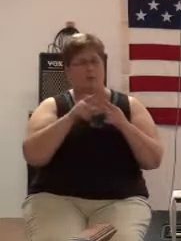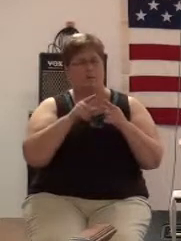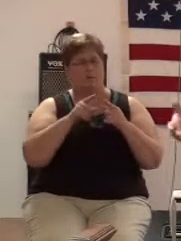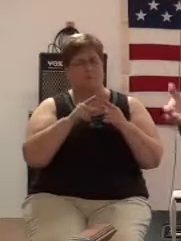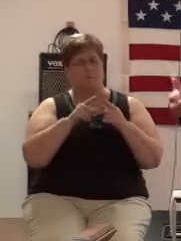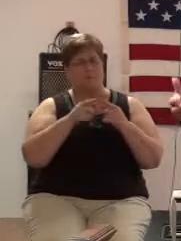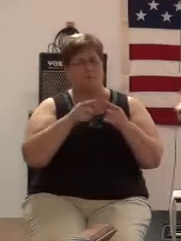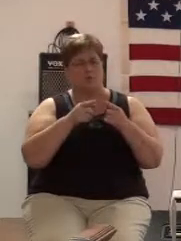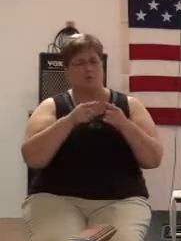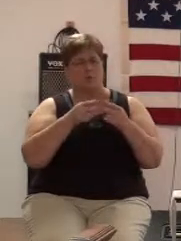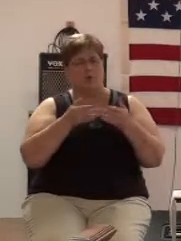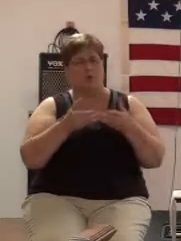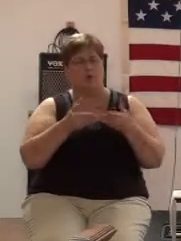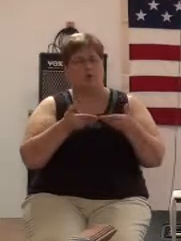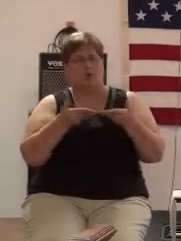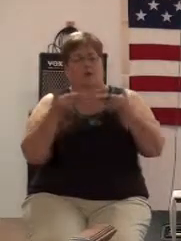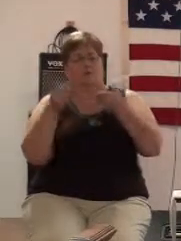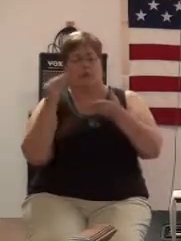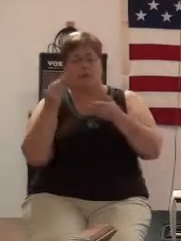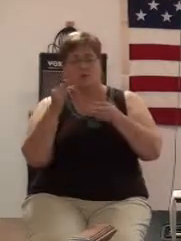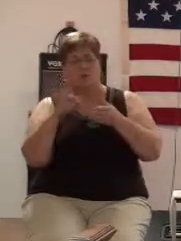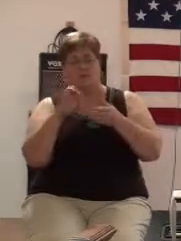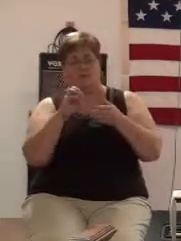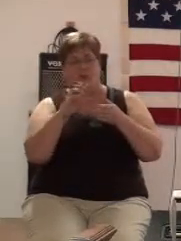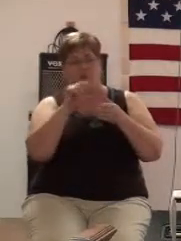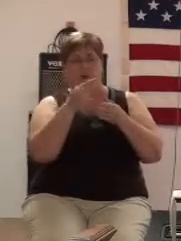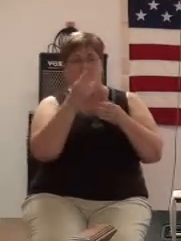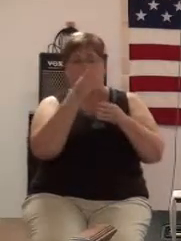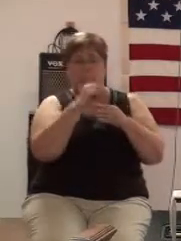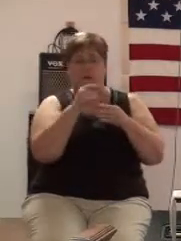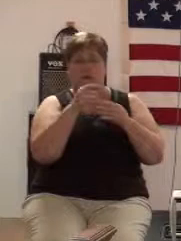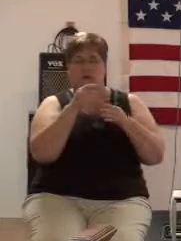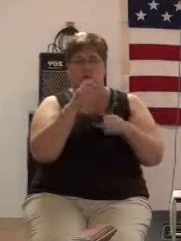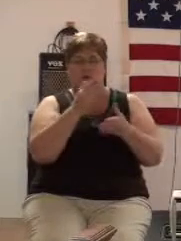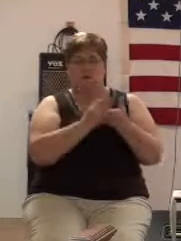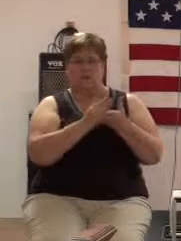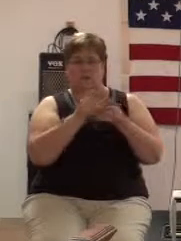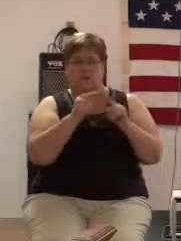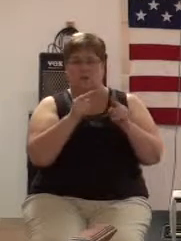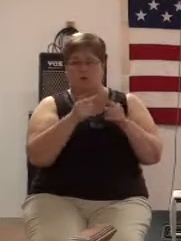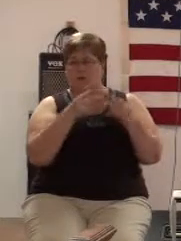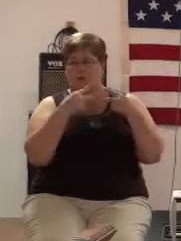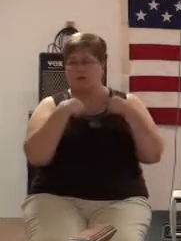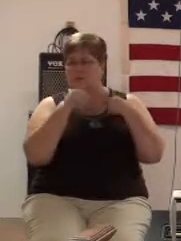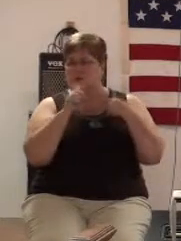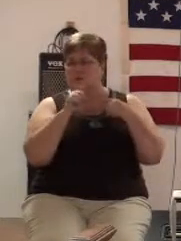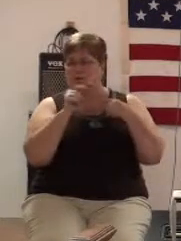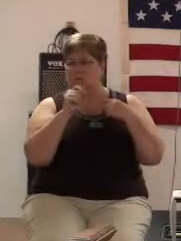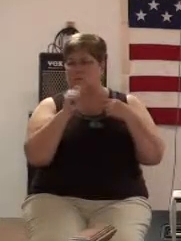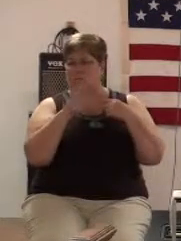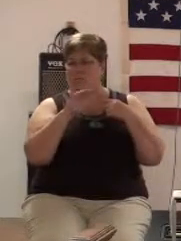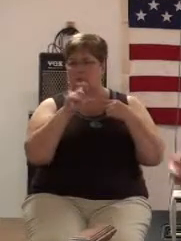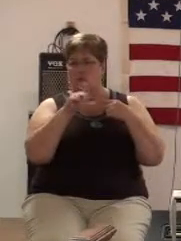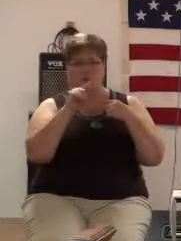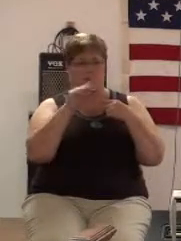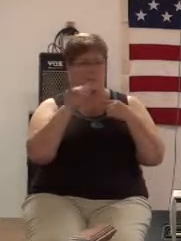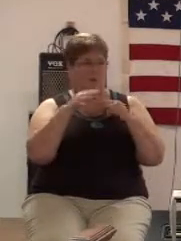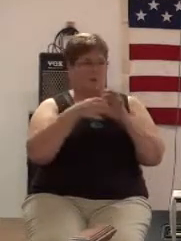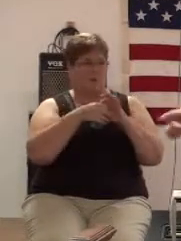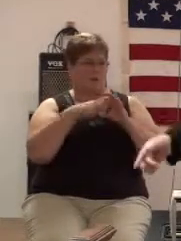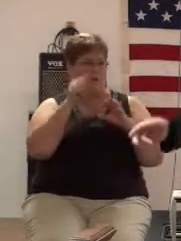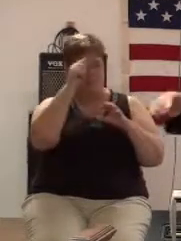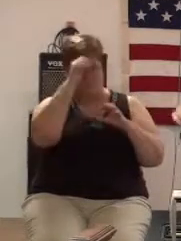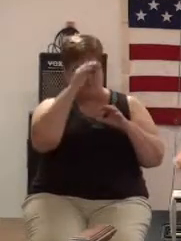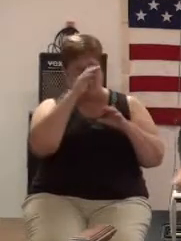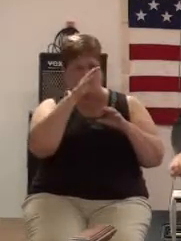lift our feet up and quit trying to have the stability of man and take